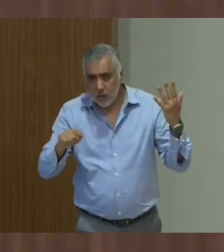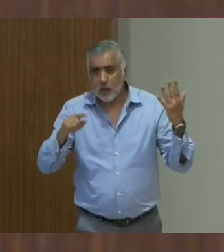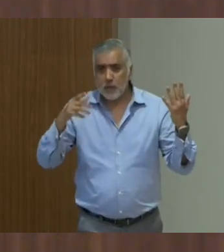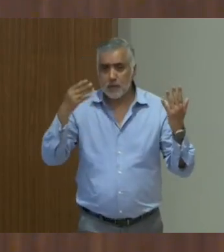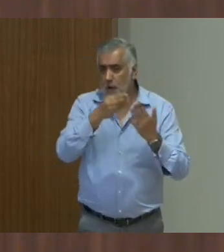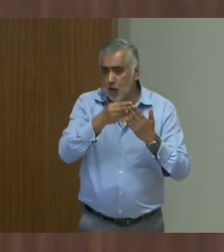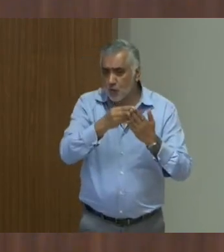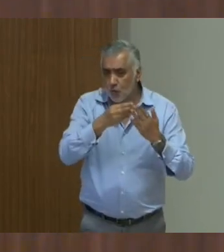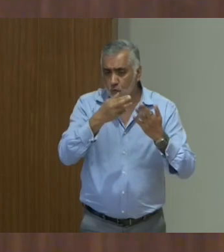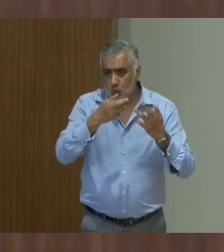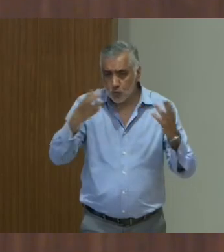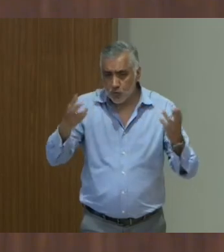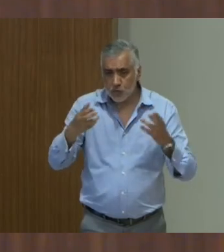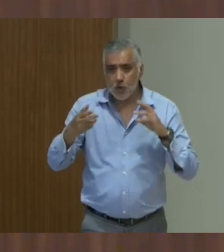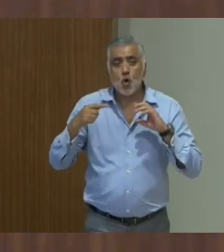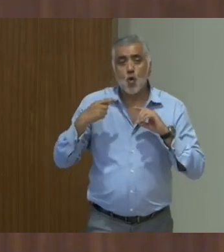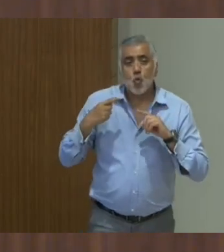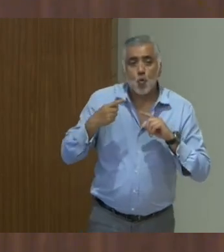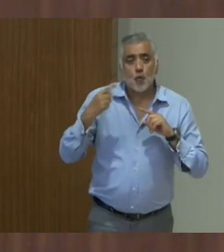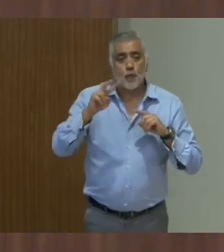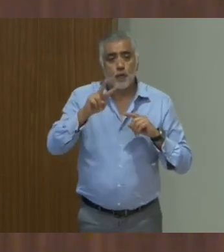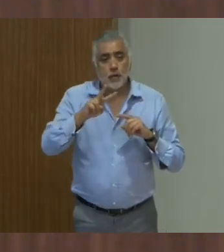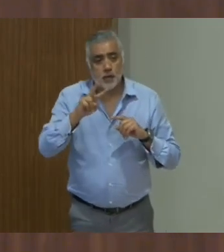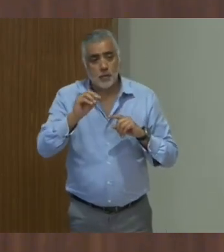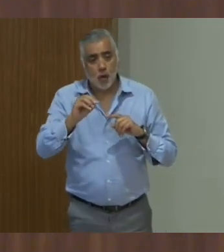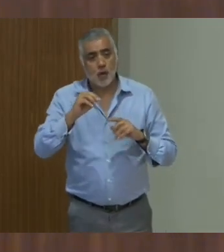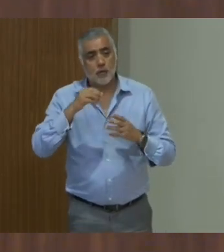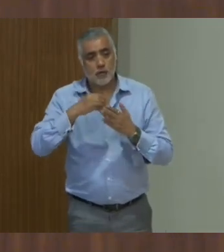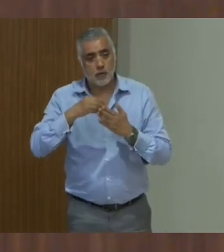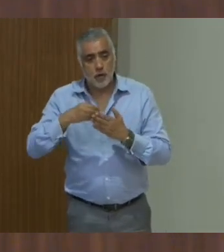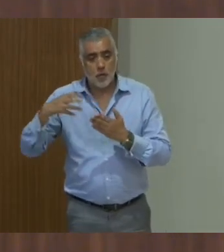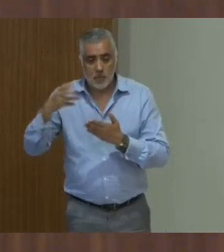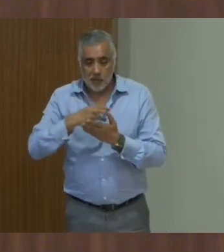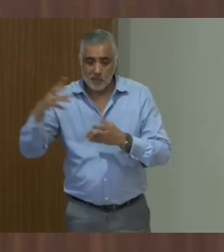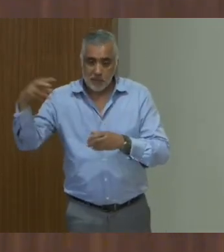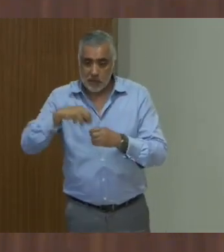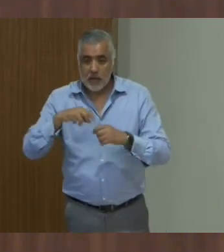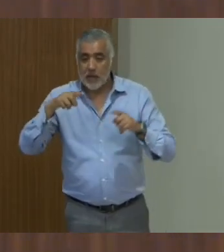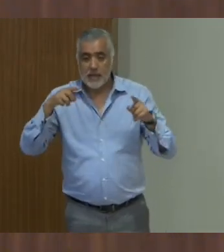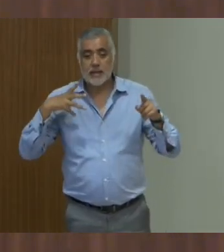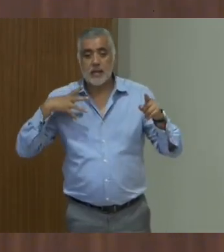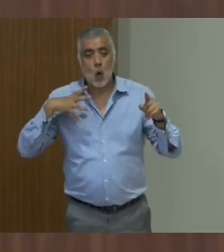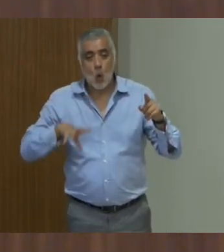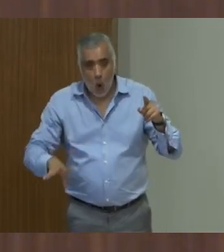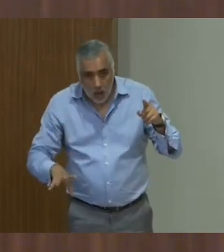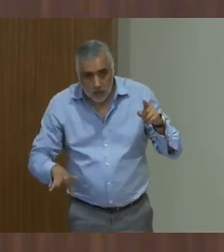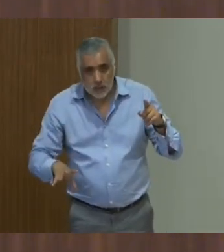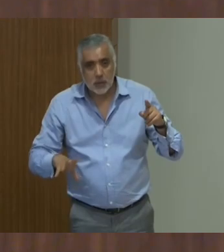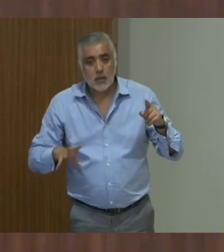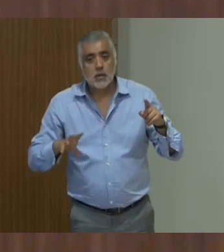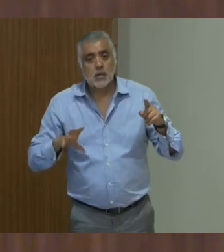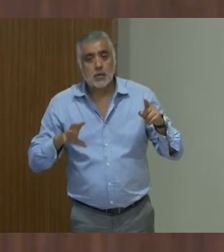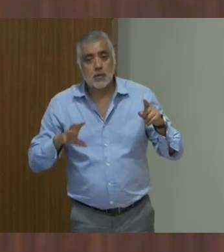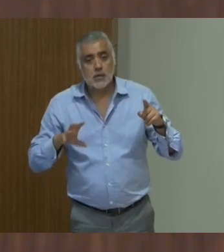resources, wanted to be part of that committee because they did not want necessarily to contribute to the